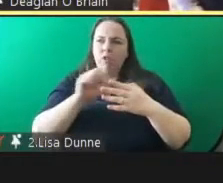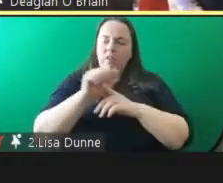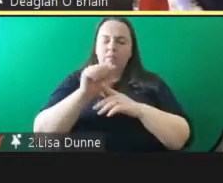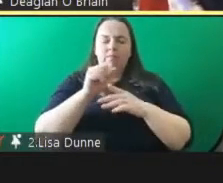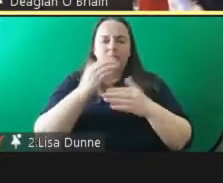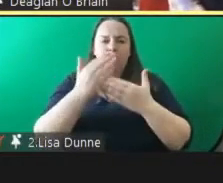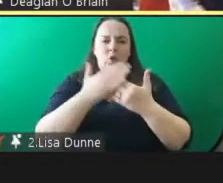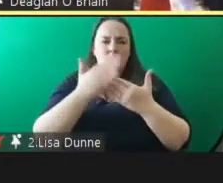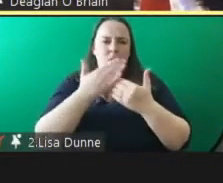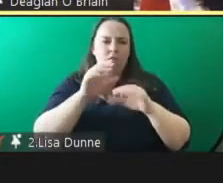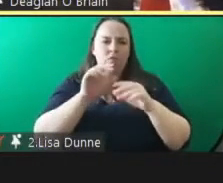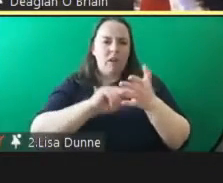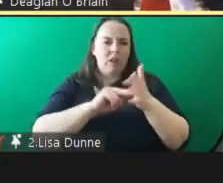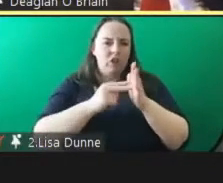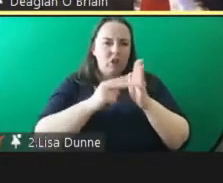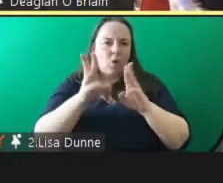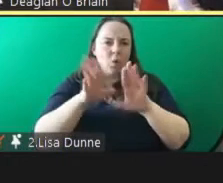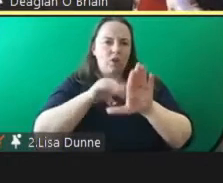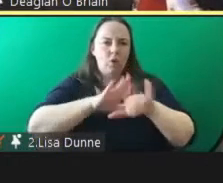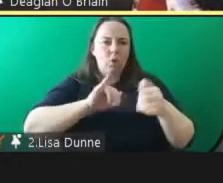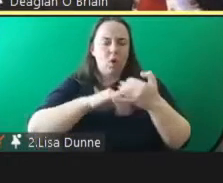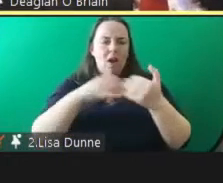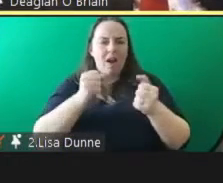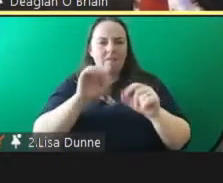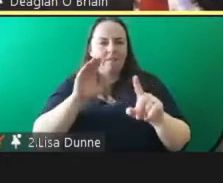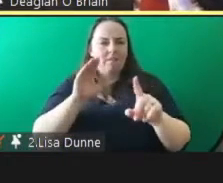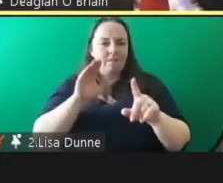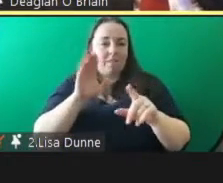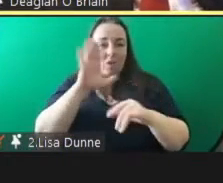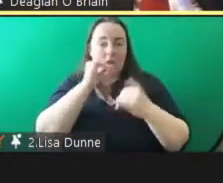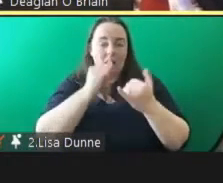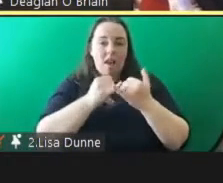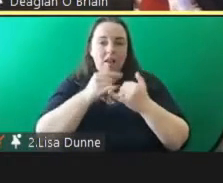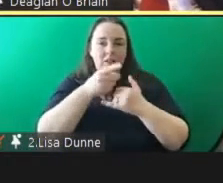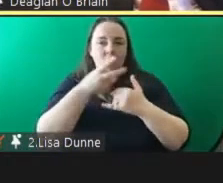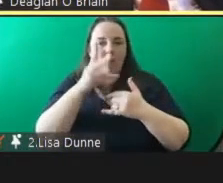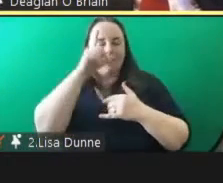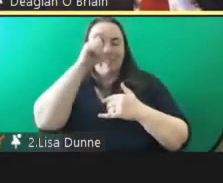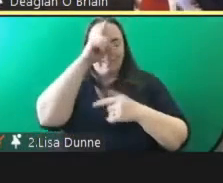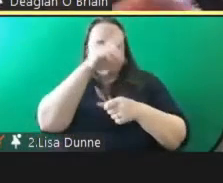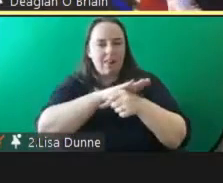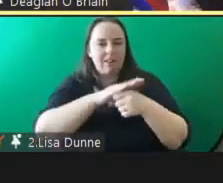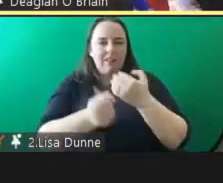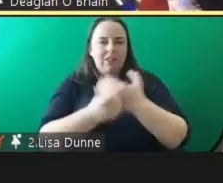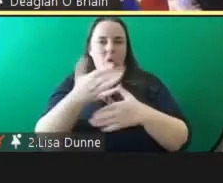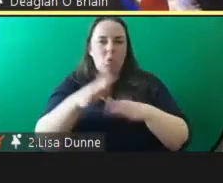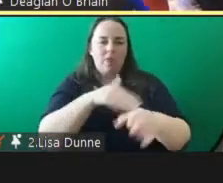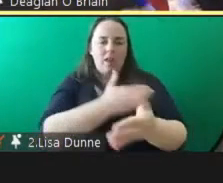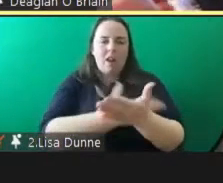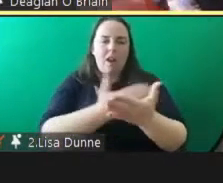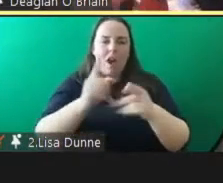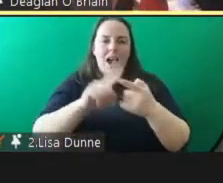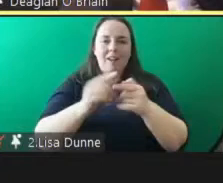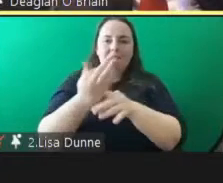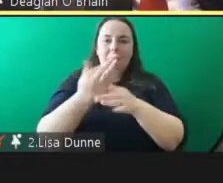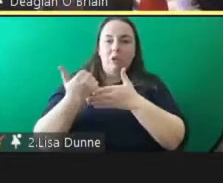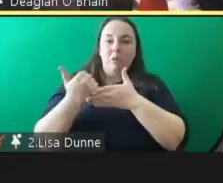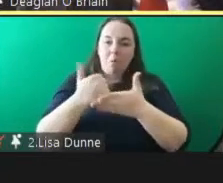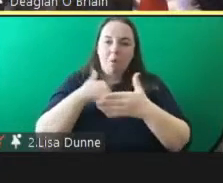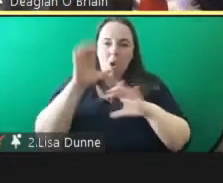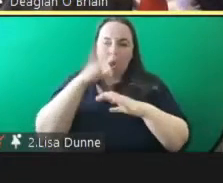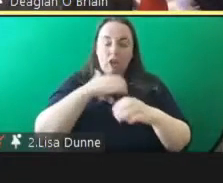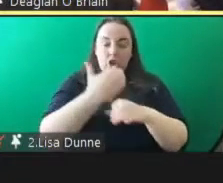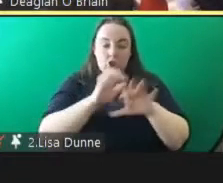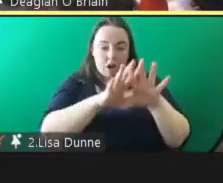intervention working with children who are on a trajectory towards getting into difficulty with the law and family support looking at the child